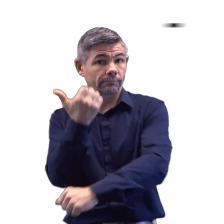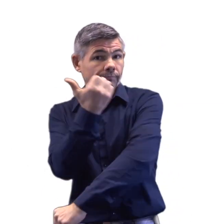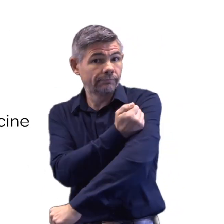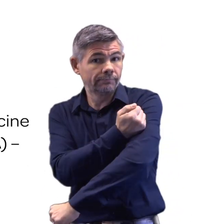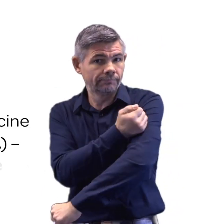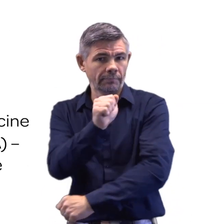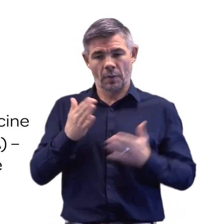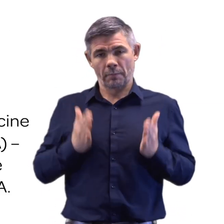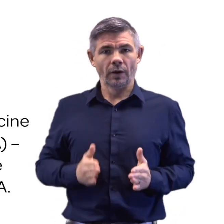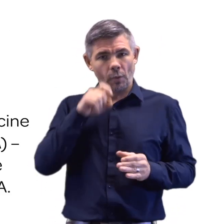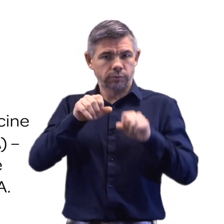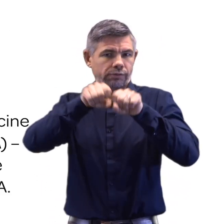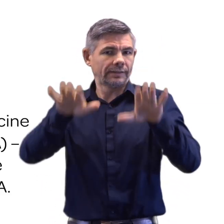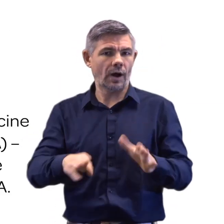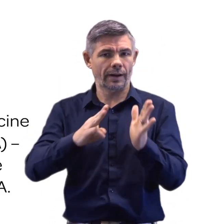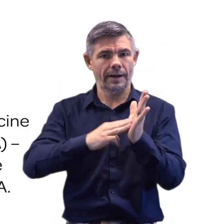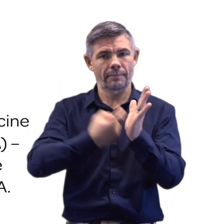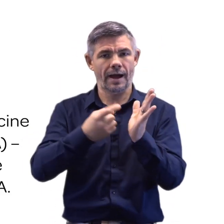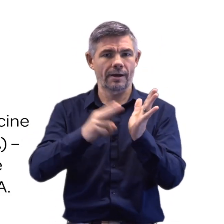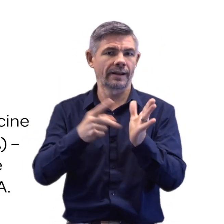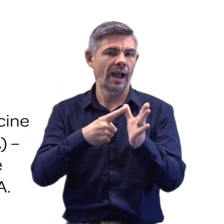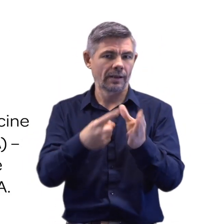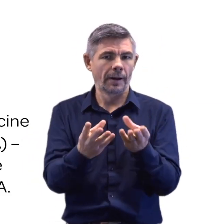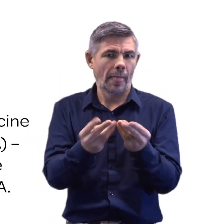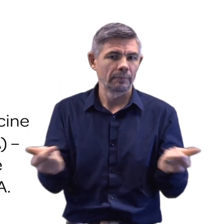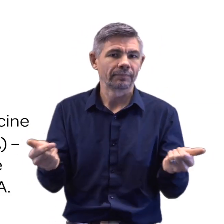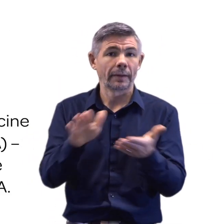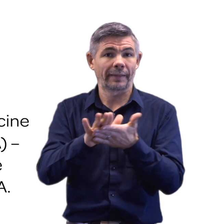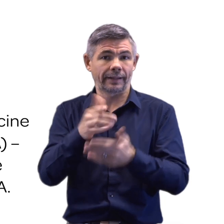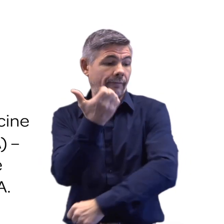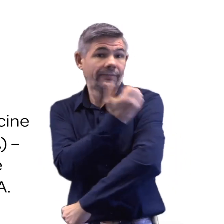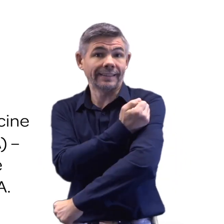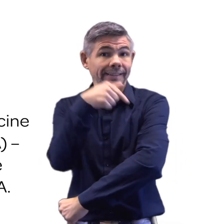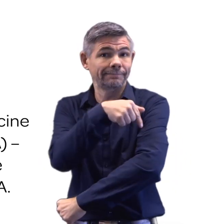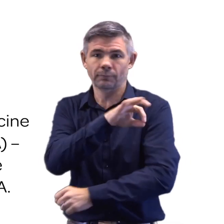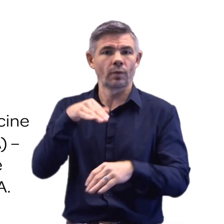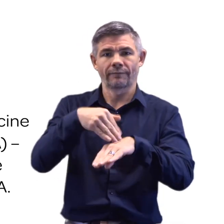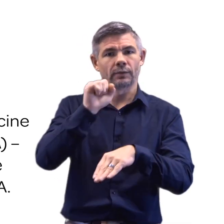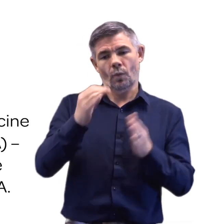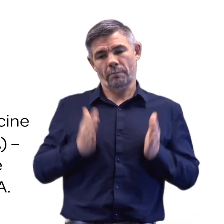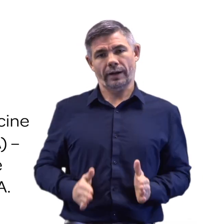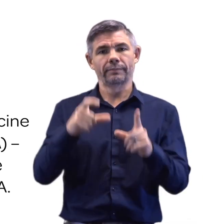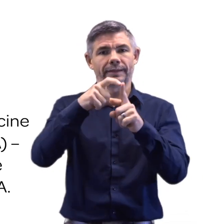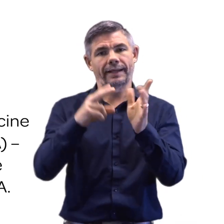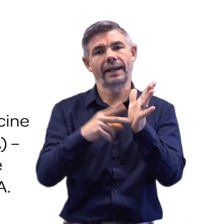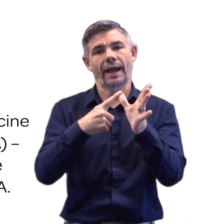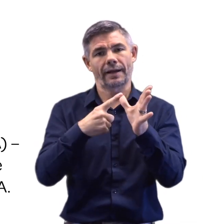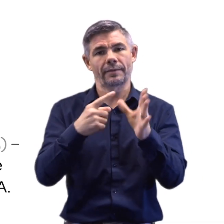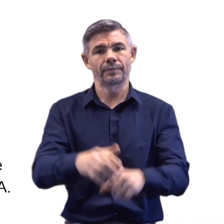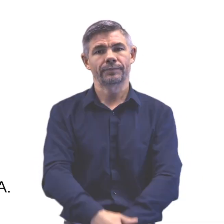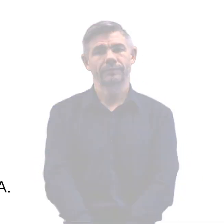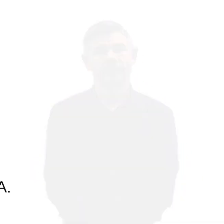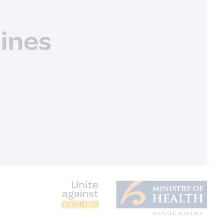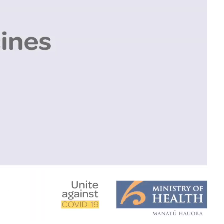Nothing is left behind from the vaccine, our body breaks down the mRNA, and there is no possibility of the vaccine affecting our body's DNA.